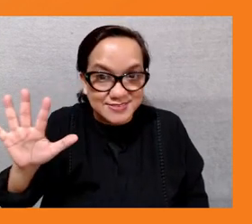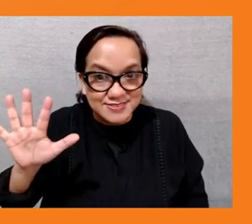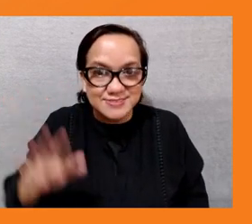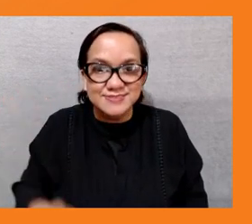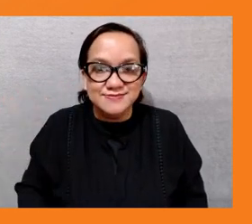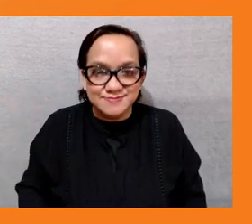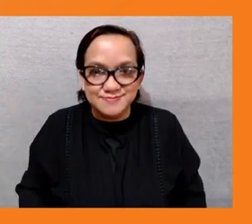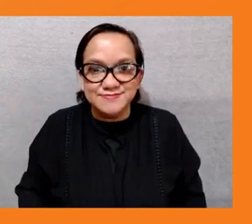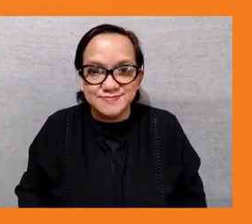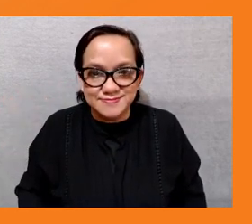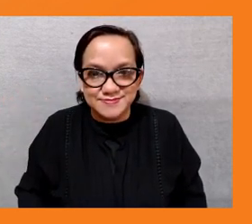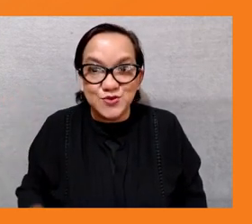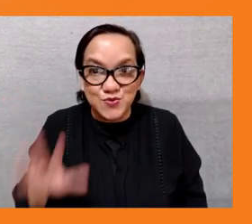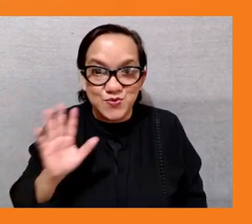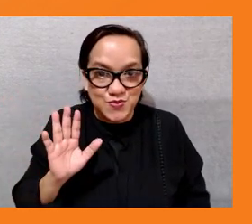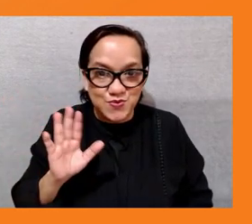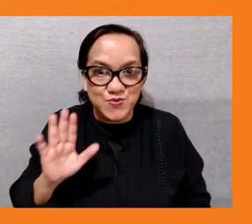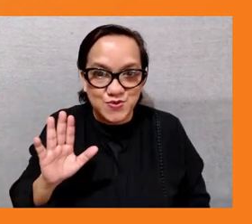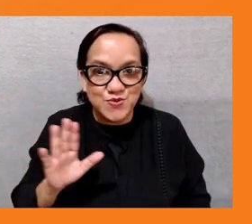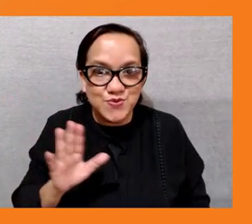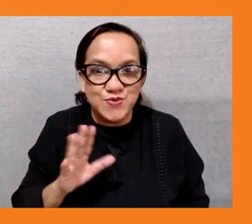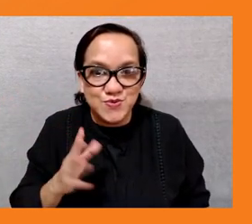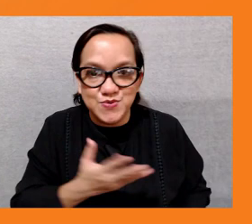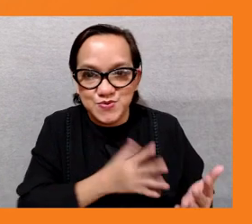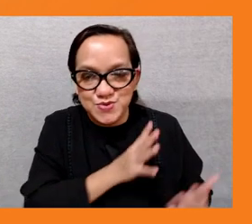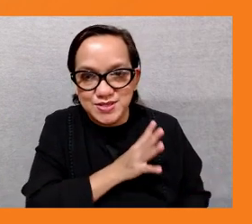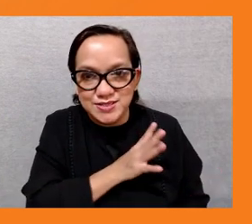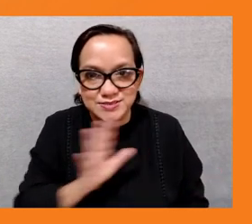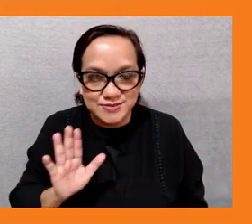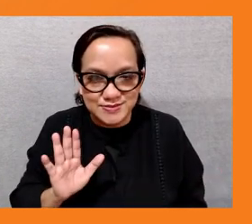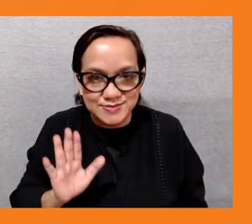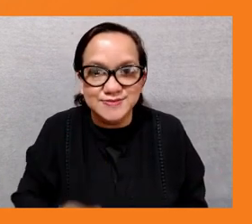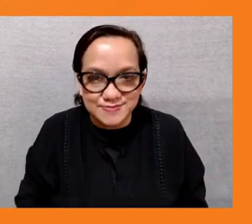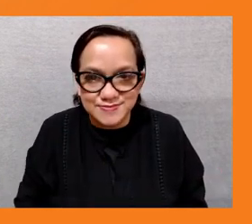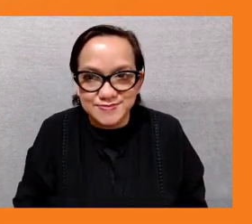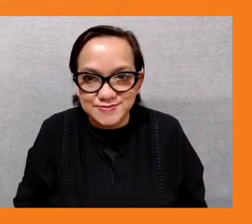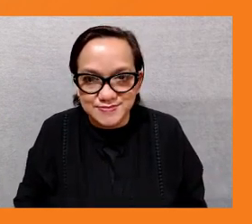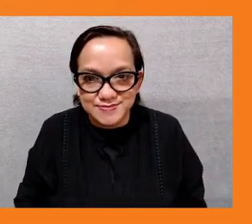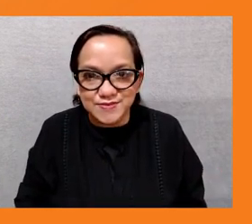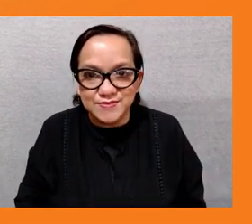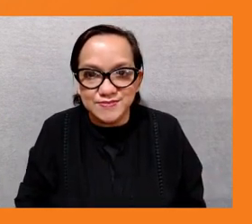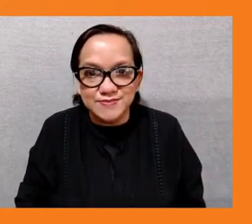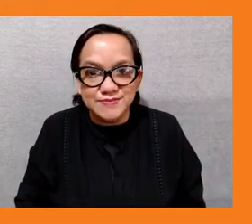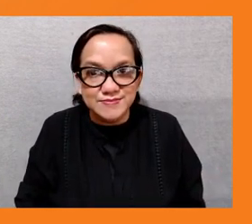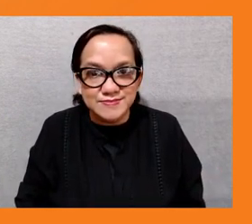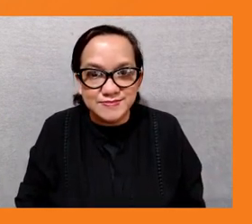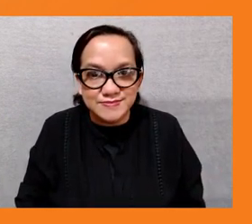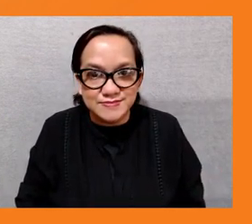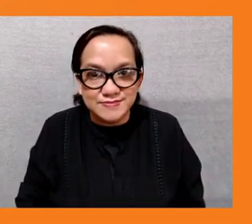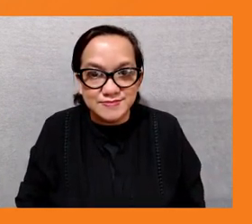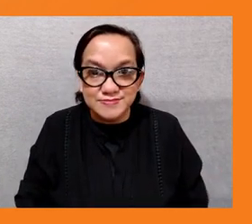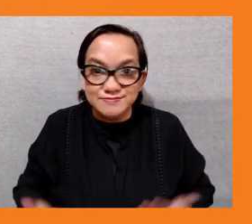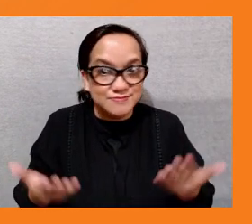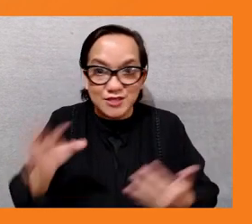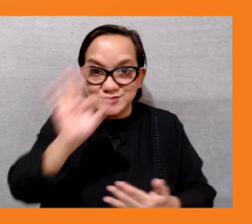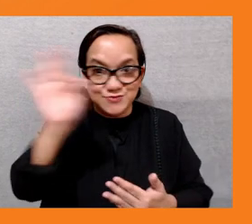do you have our first question i do and our first question goes for everyone but goes to everyone but i'd like to call the feed